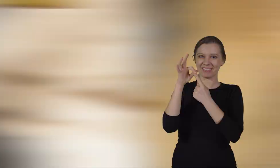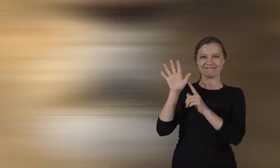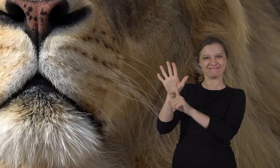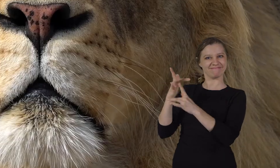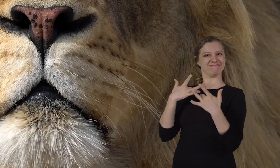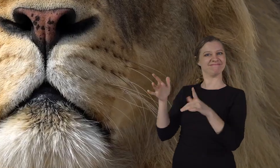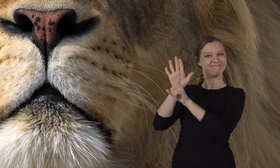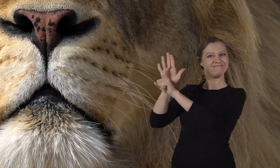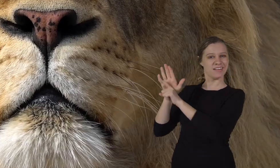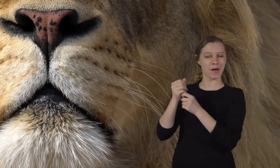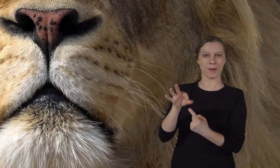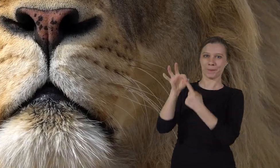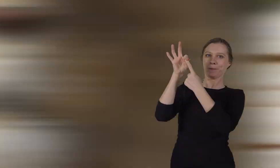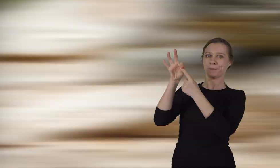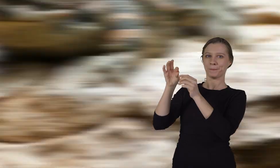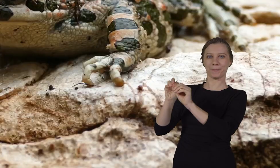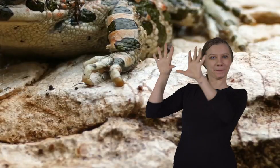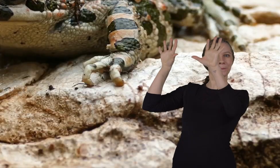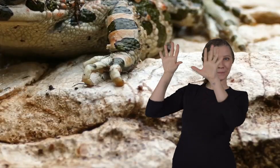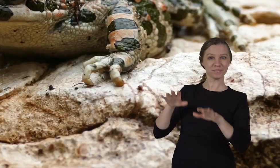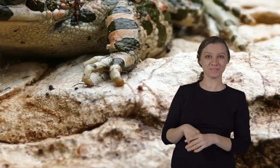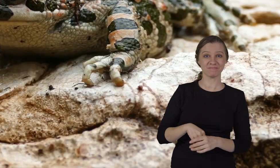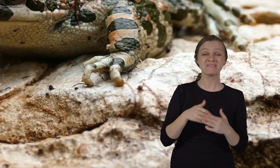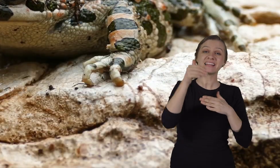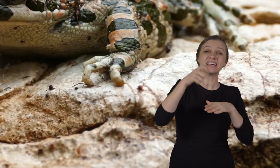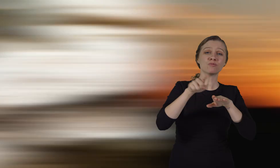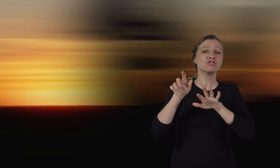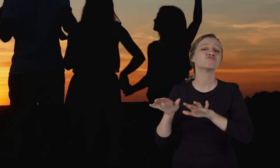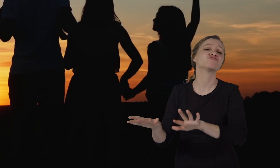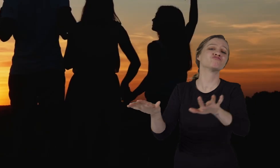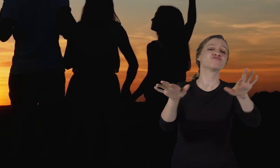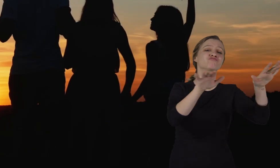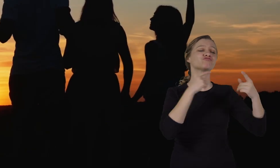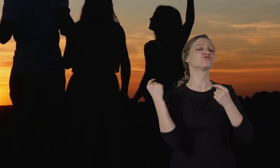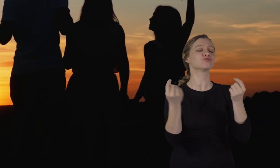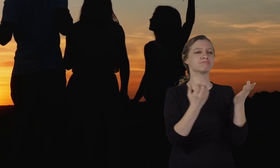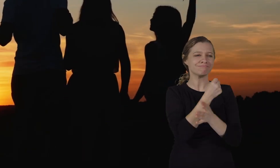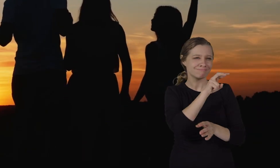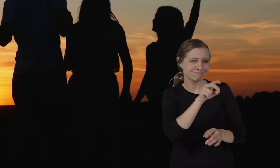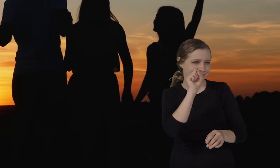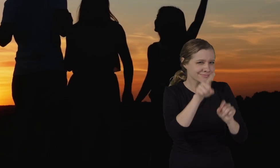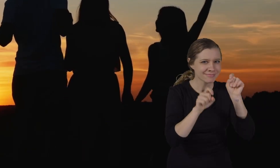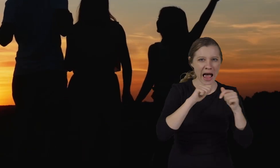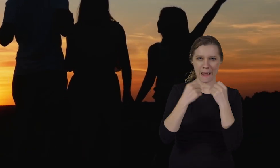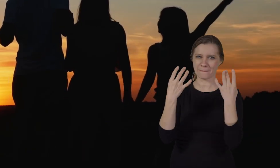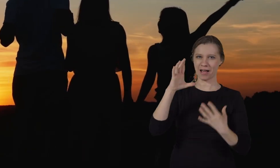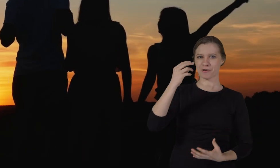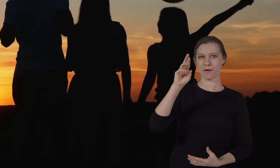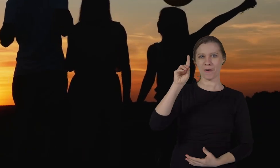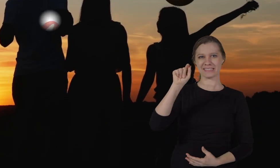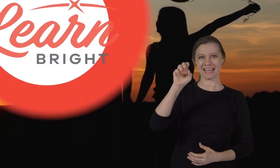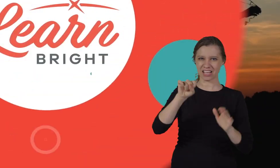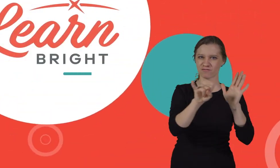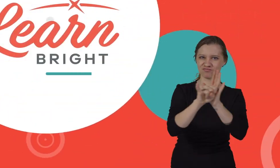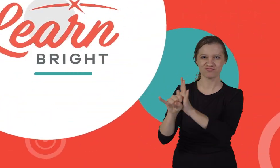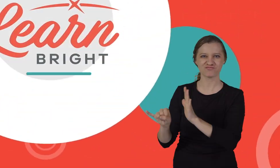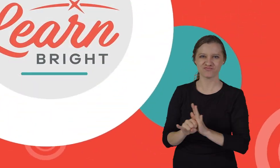features that make them stand out. The next time you're out and about, see how many Chordates you can identify.